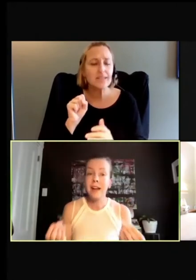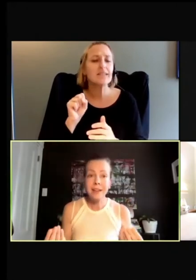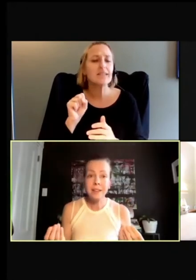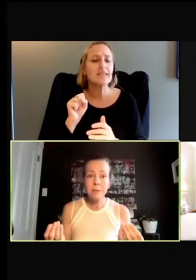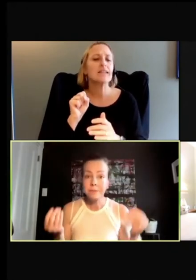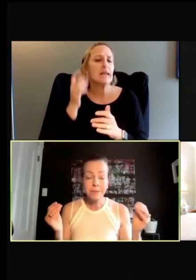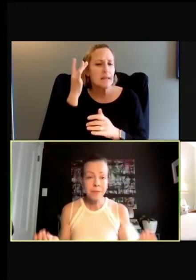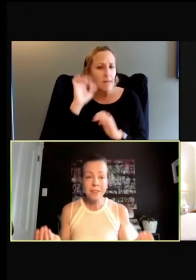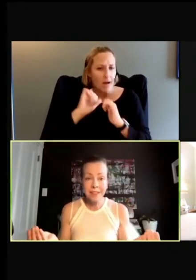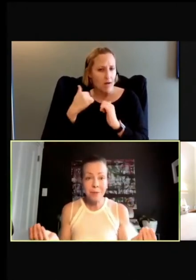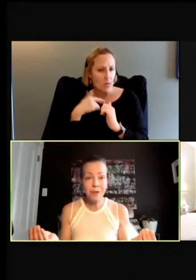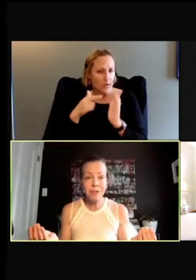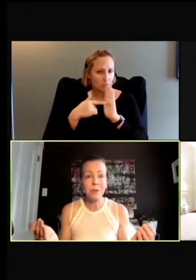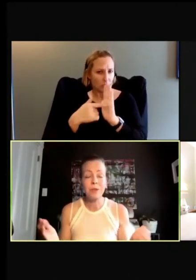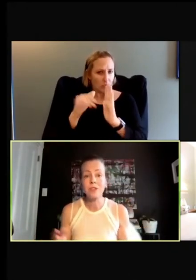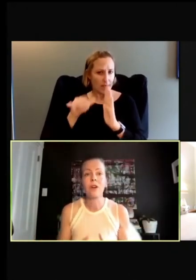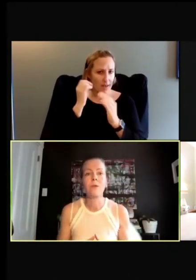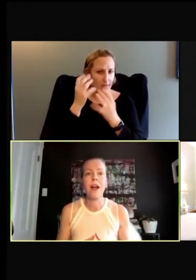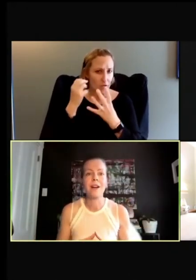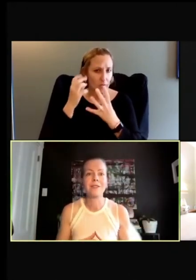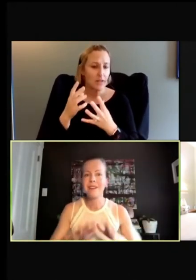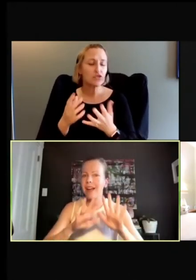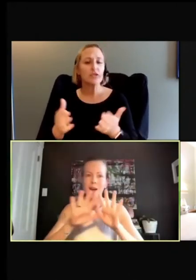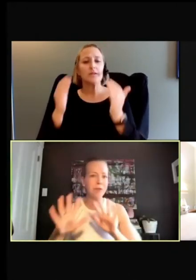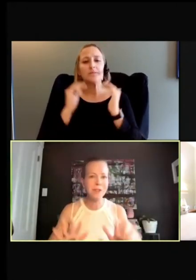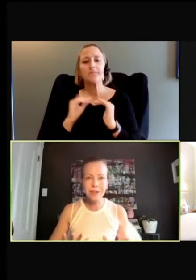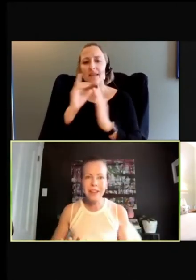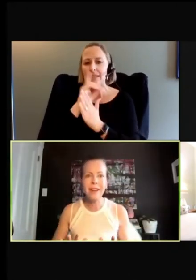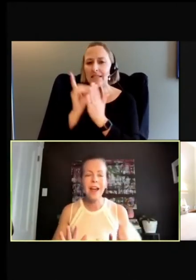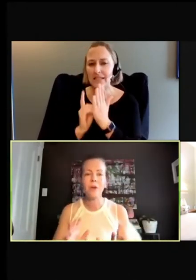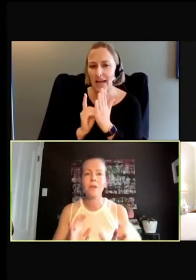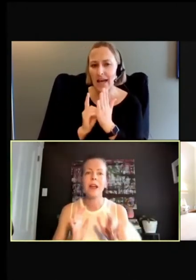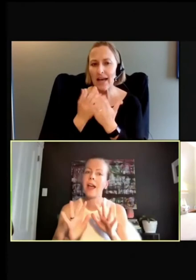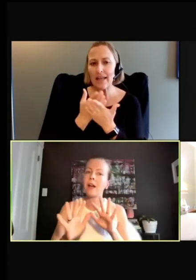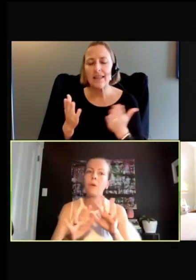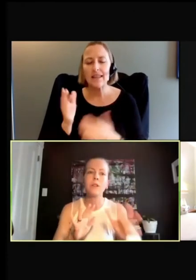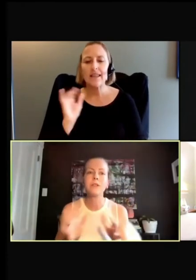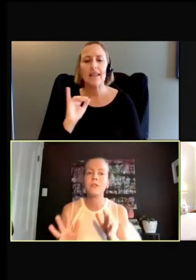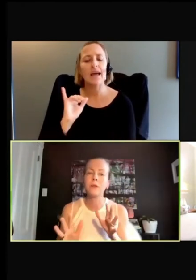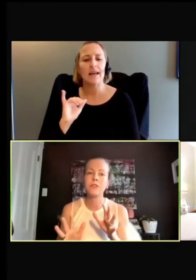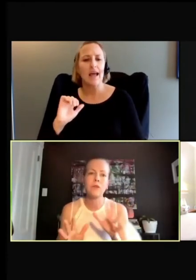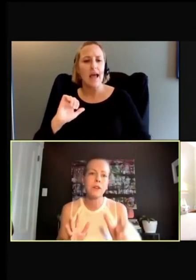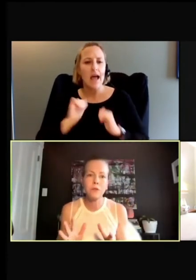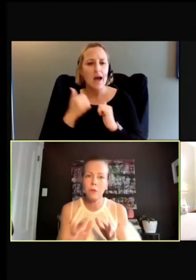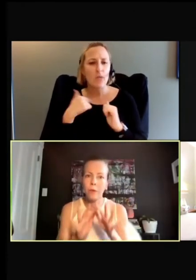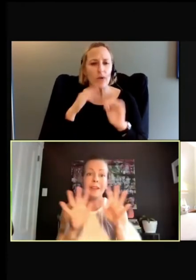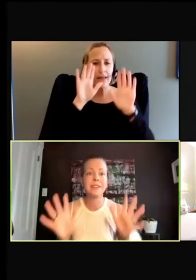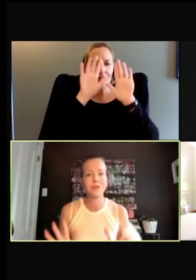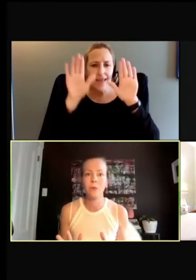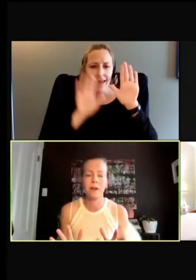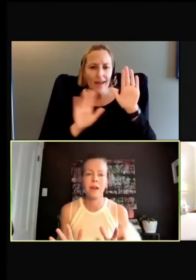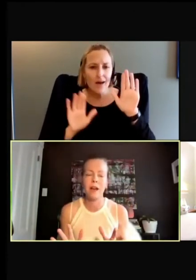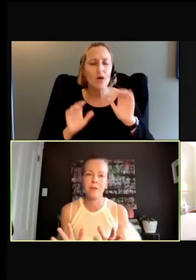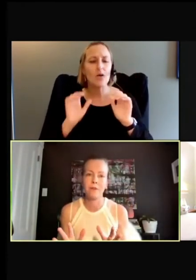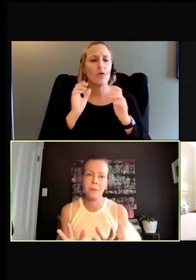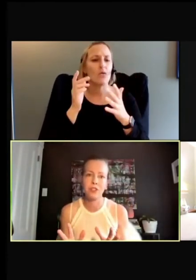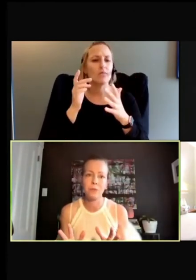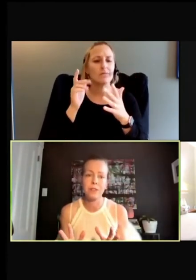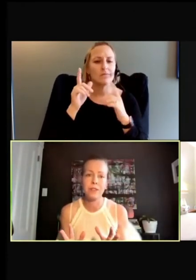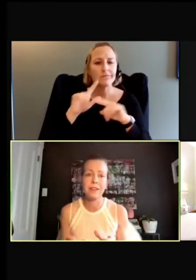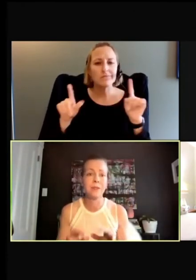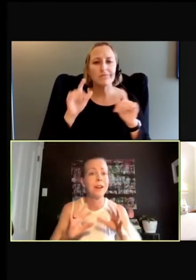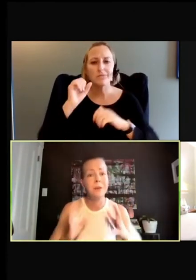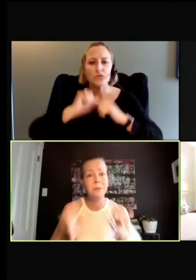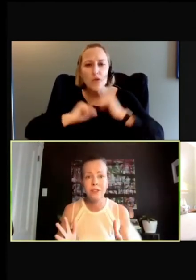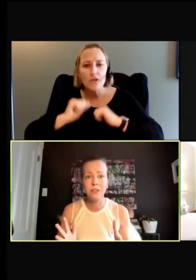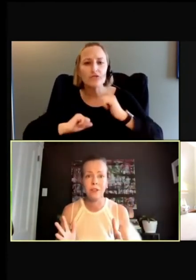Design, design principles around how things are laid out. What are the sort of structural ways that you want to have information